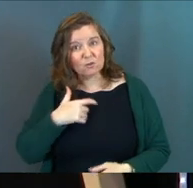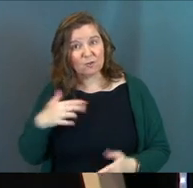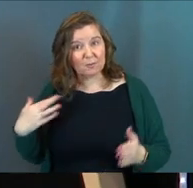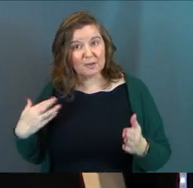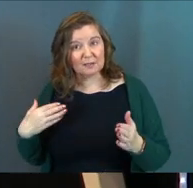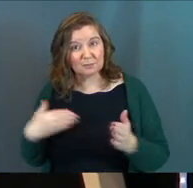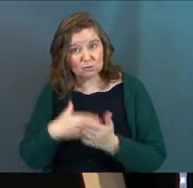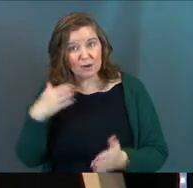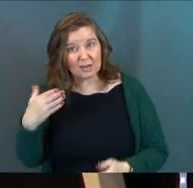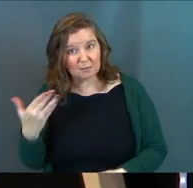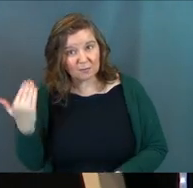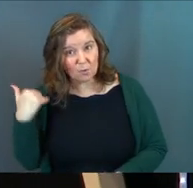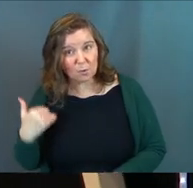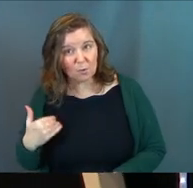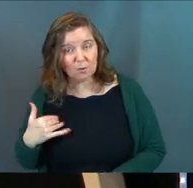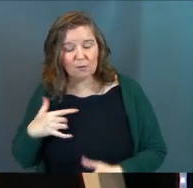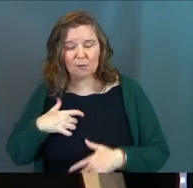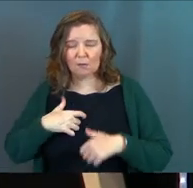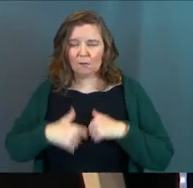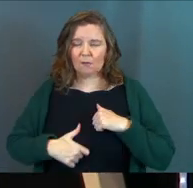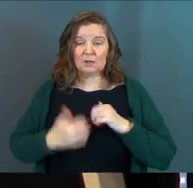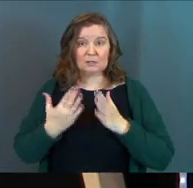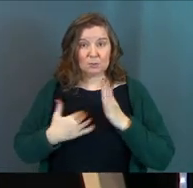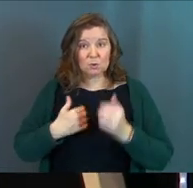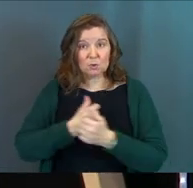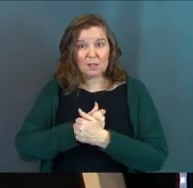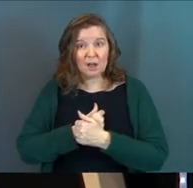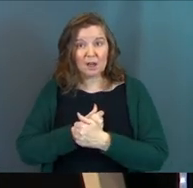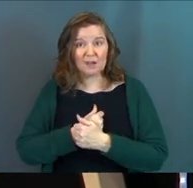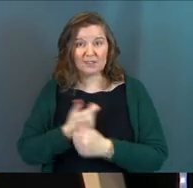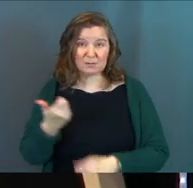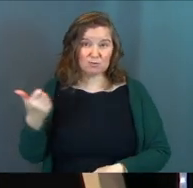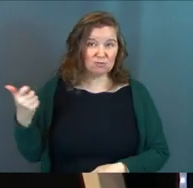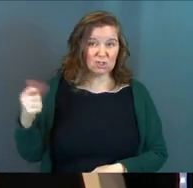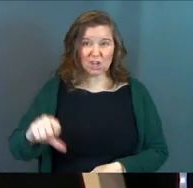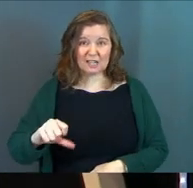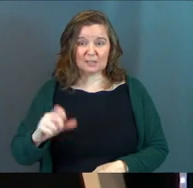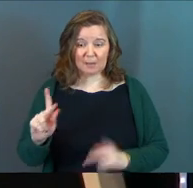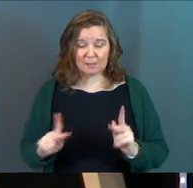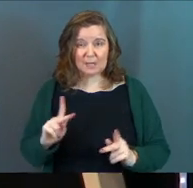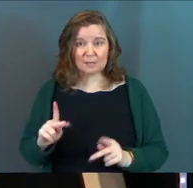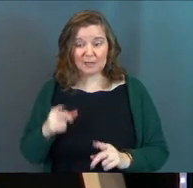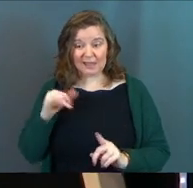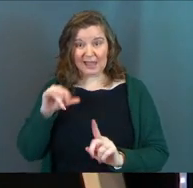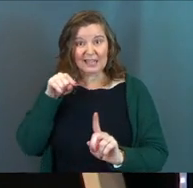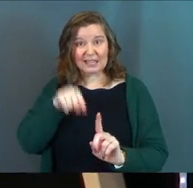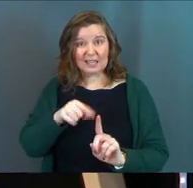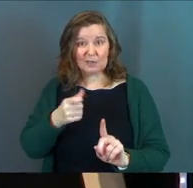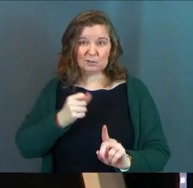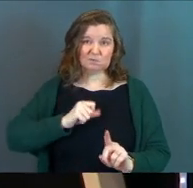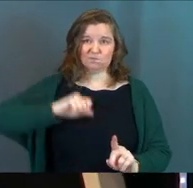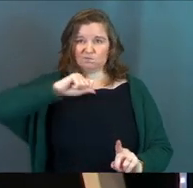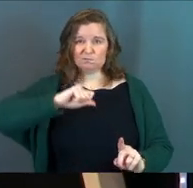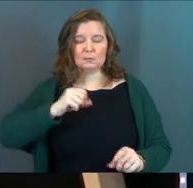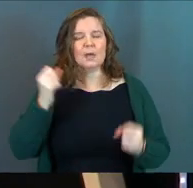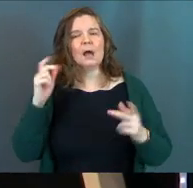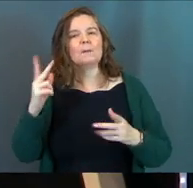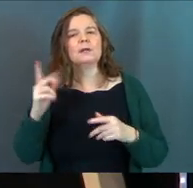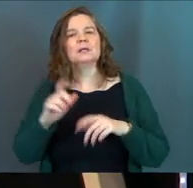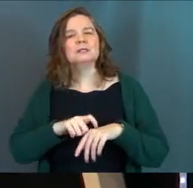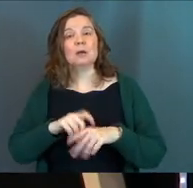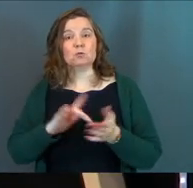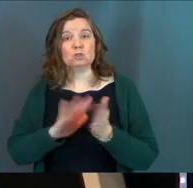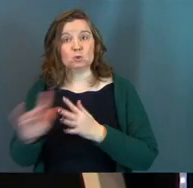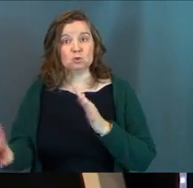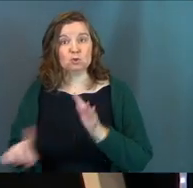you ever been betrayed before? By someone that you loved? You ever been rejected by people like he was rejected? How many times